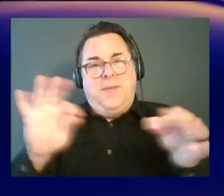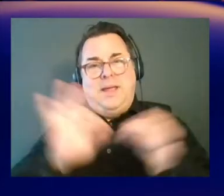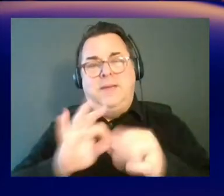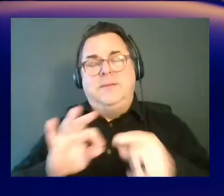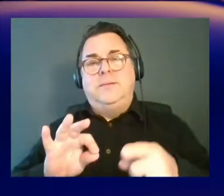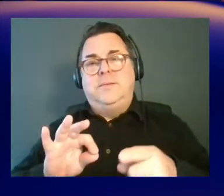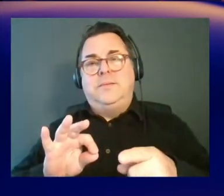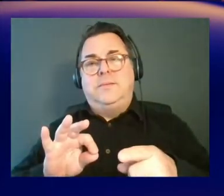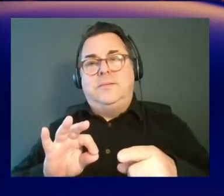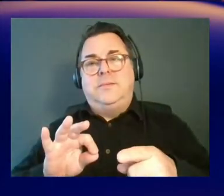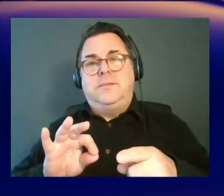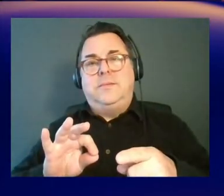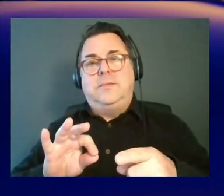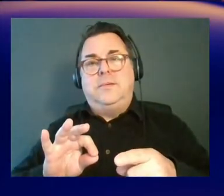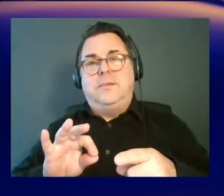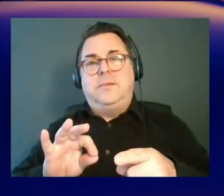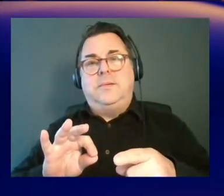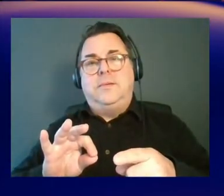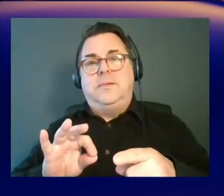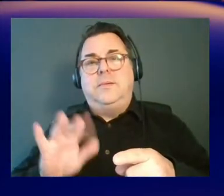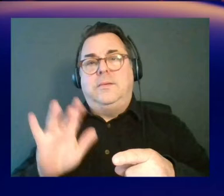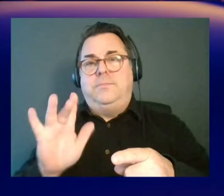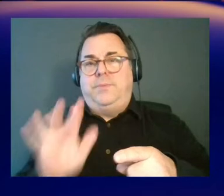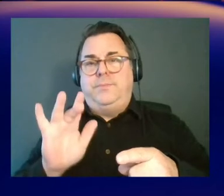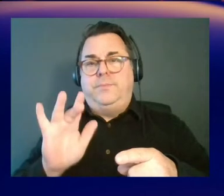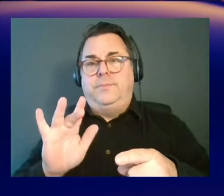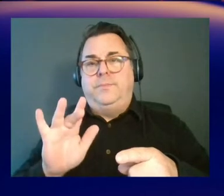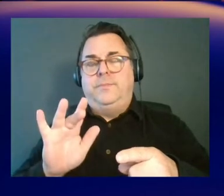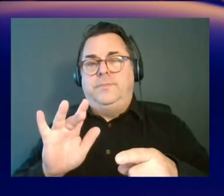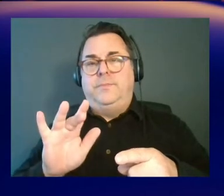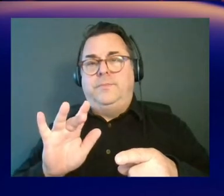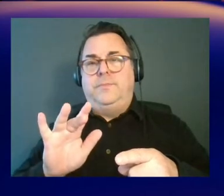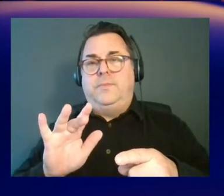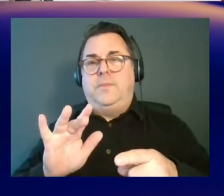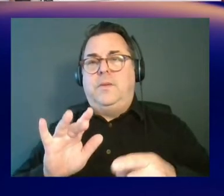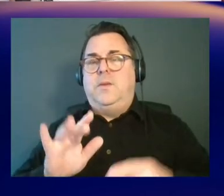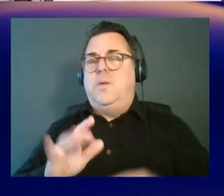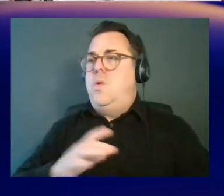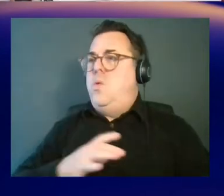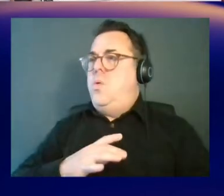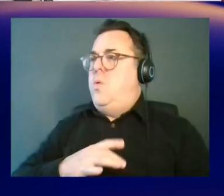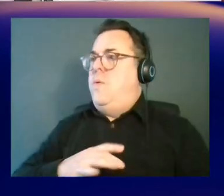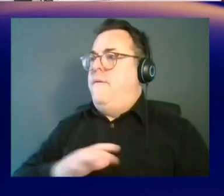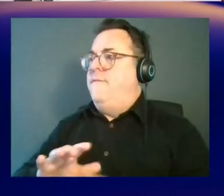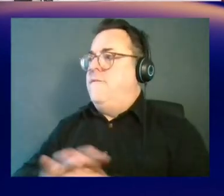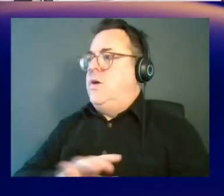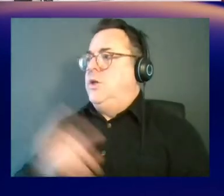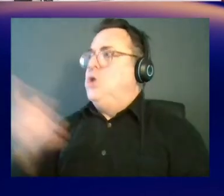paste in that command. All right. This is the ultimate in remote control. Yes.